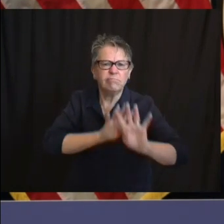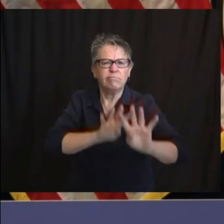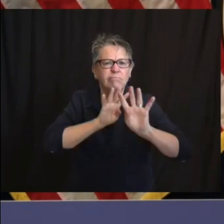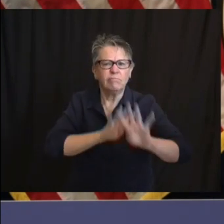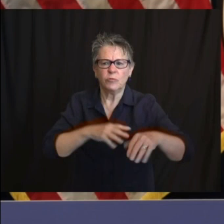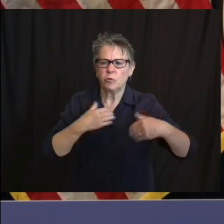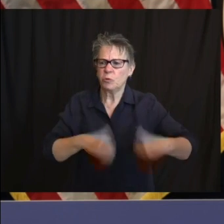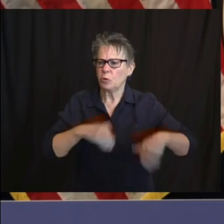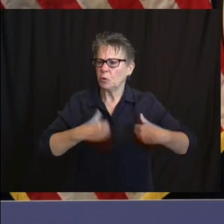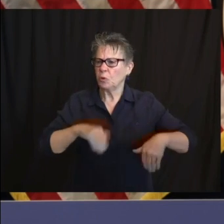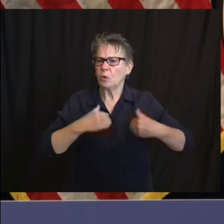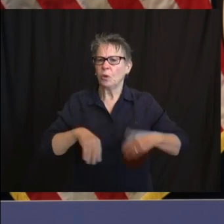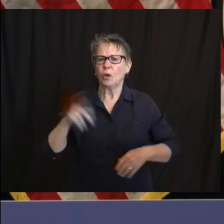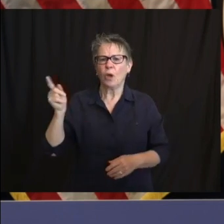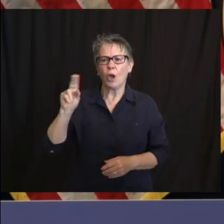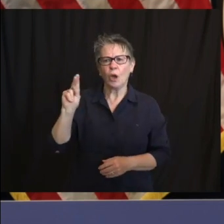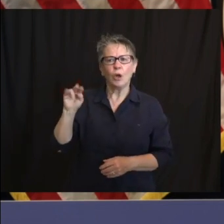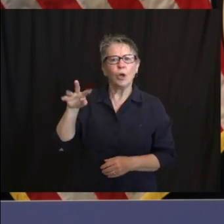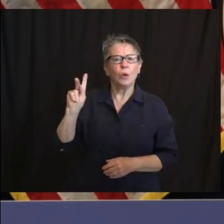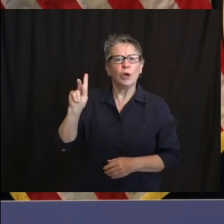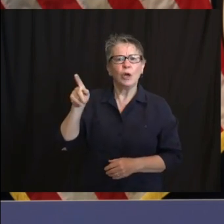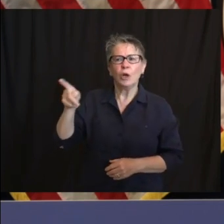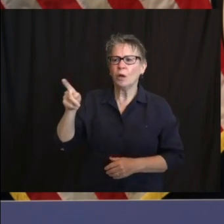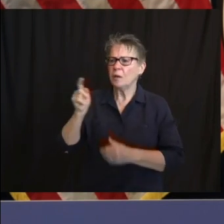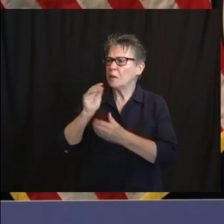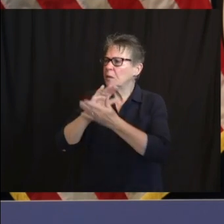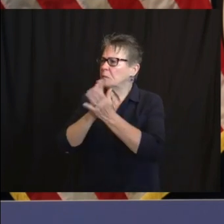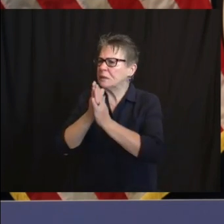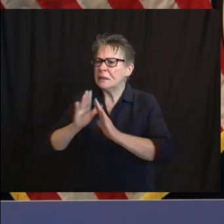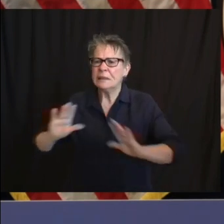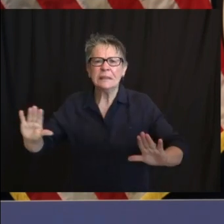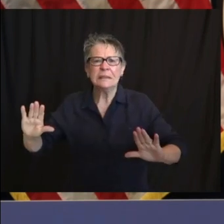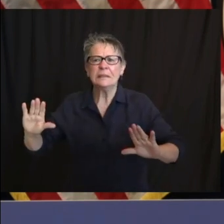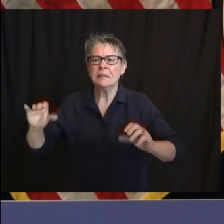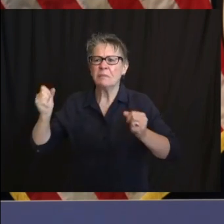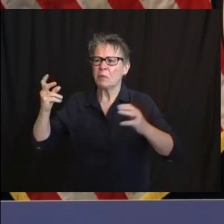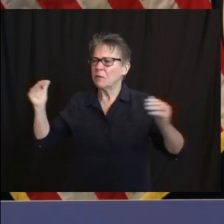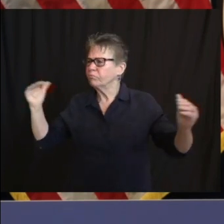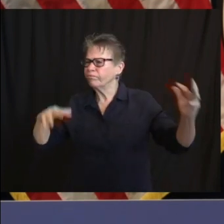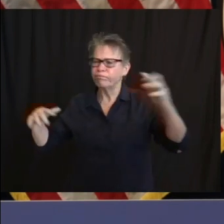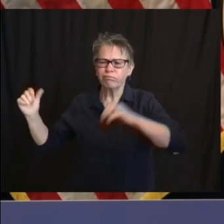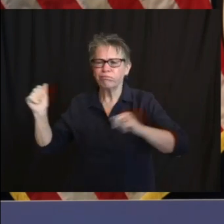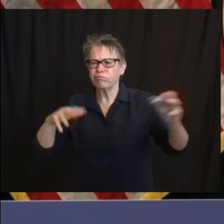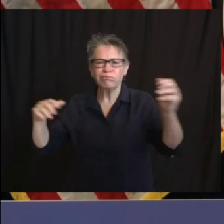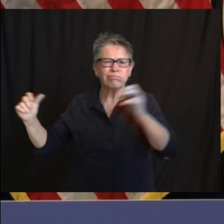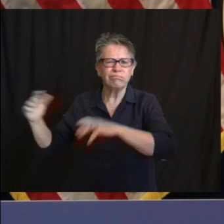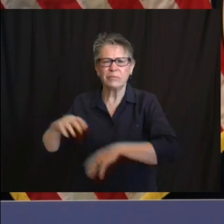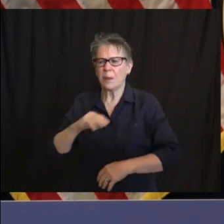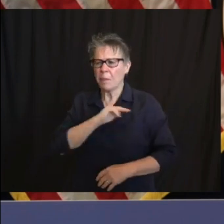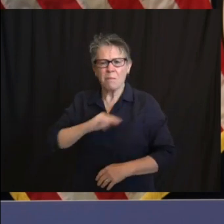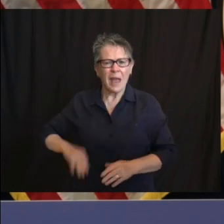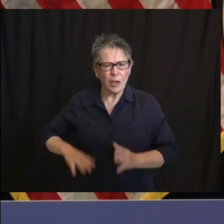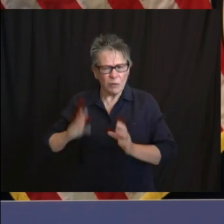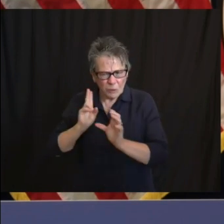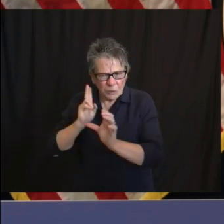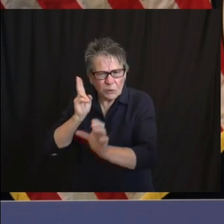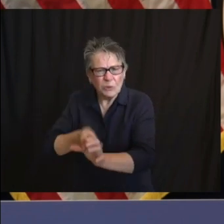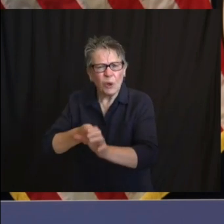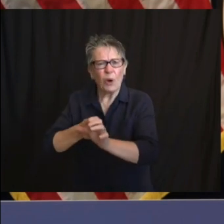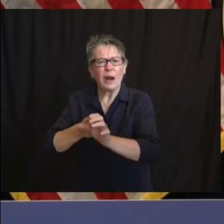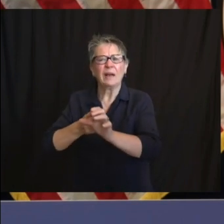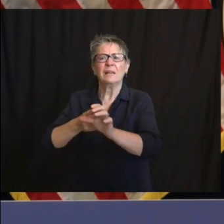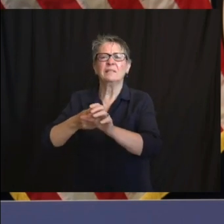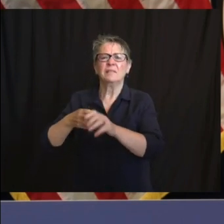in Newark, joined by many, and importantly, by the city's mayor, who himself was and